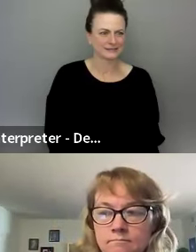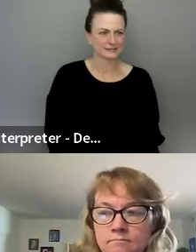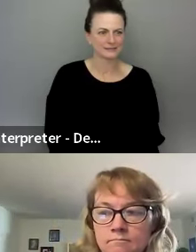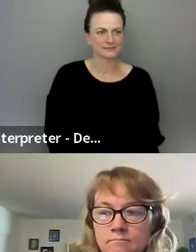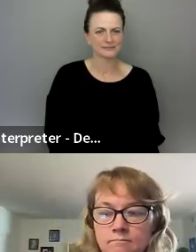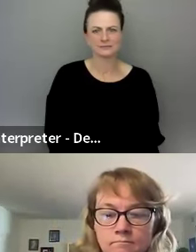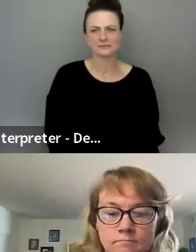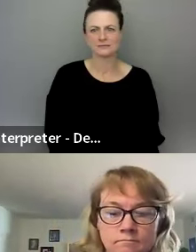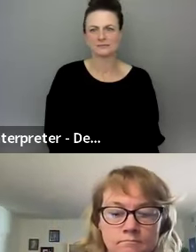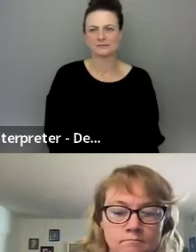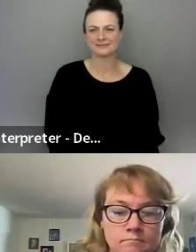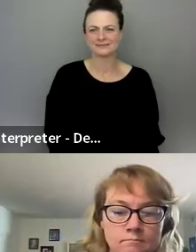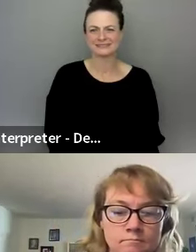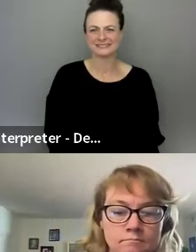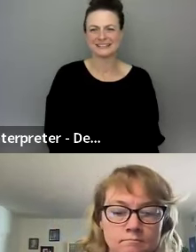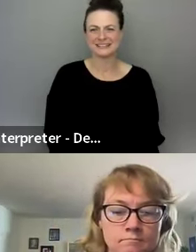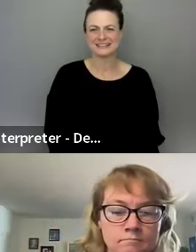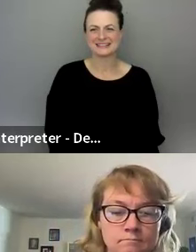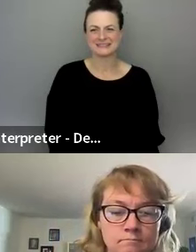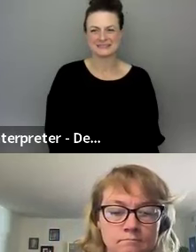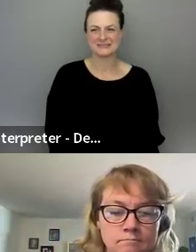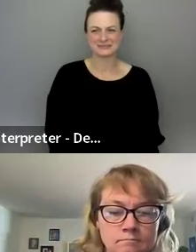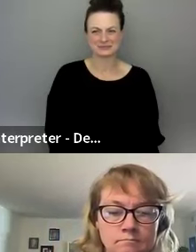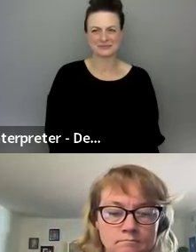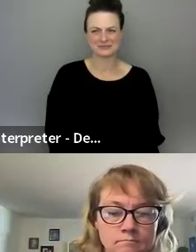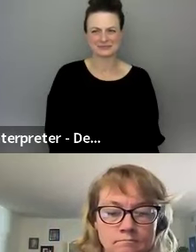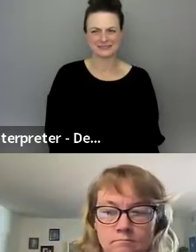Well, we've got a few deaf oral people. So know.